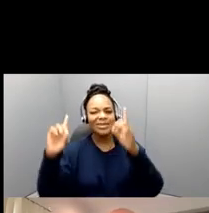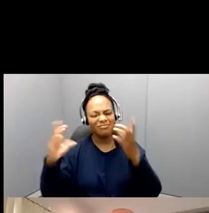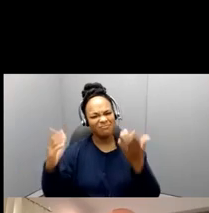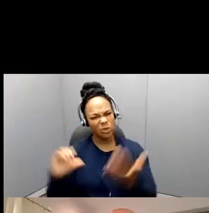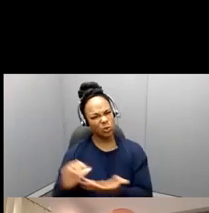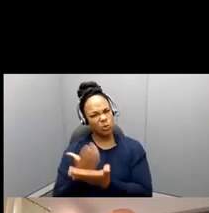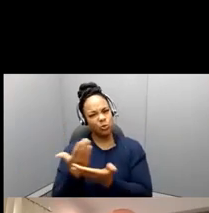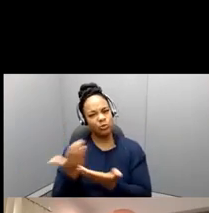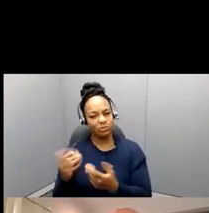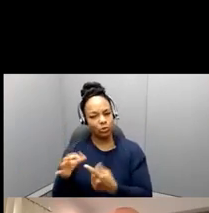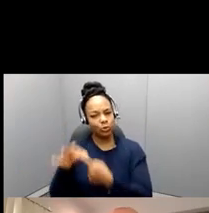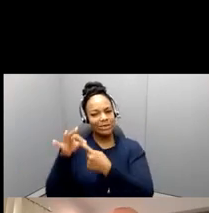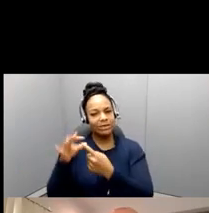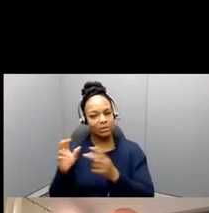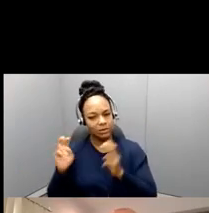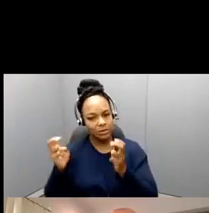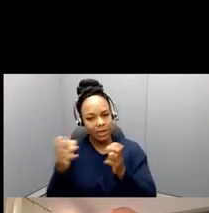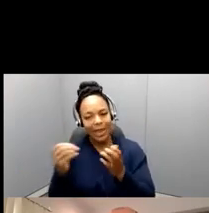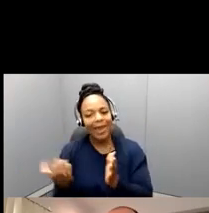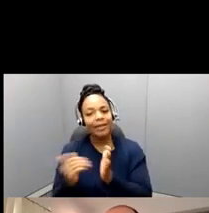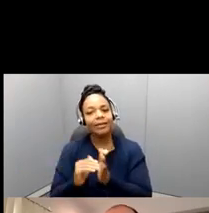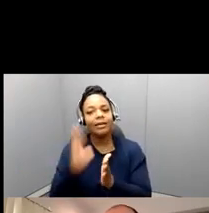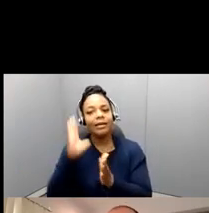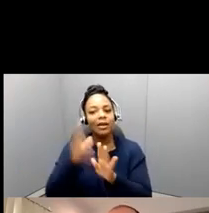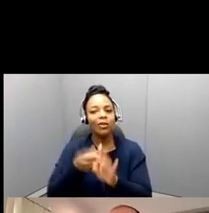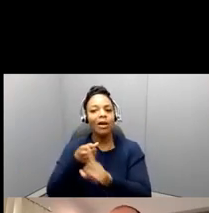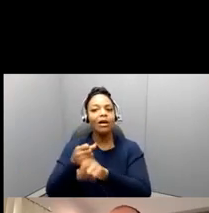will, you think will make a contribution to the field.